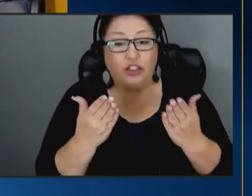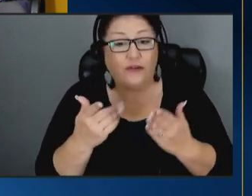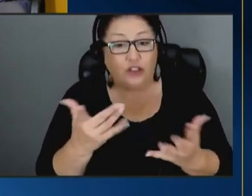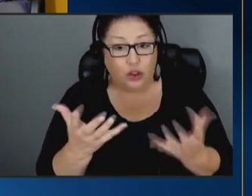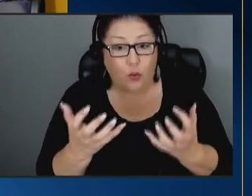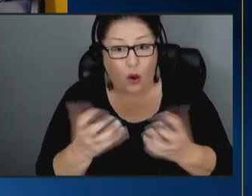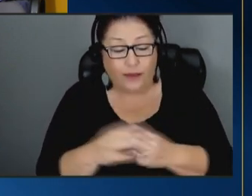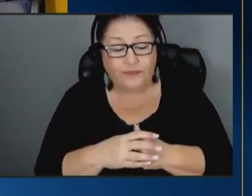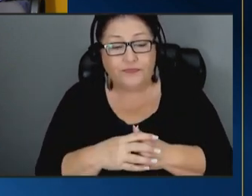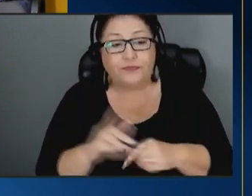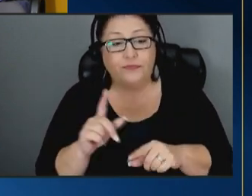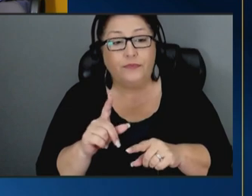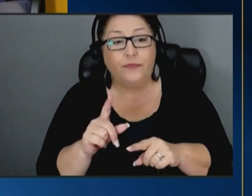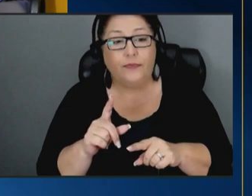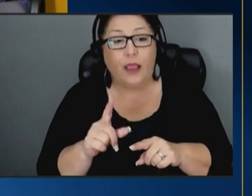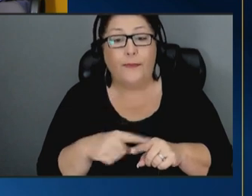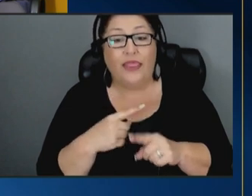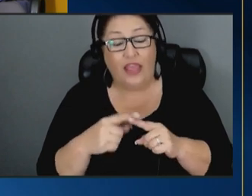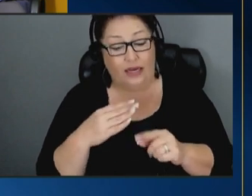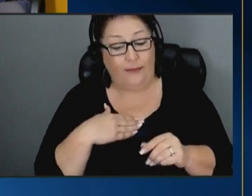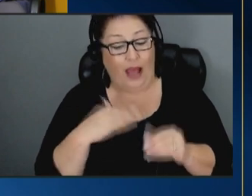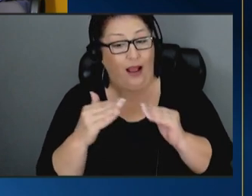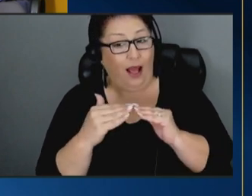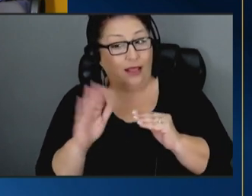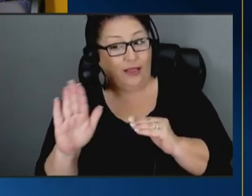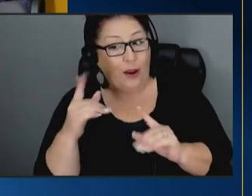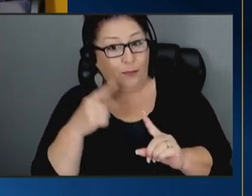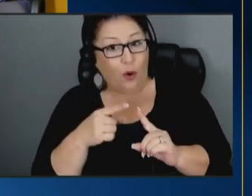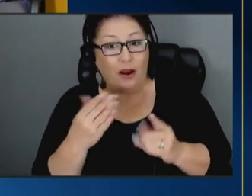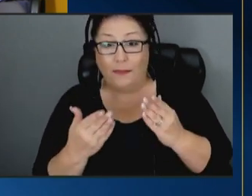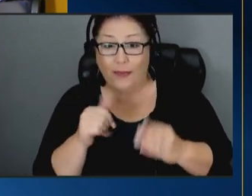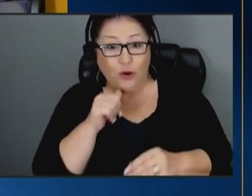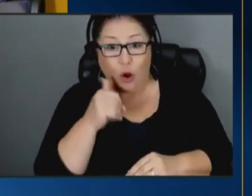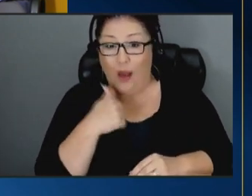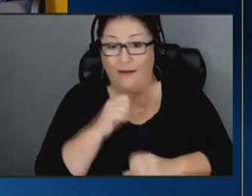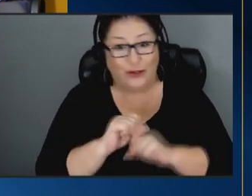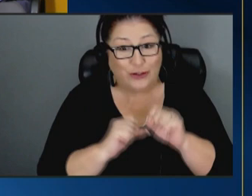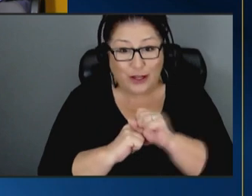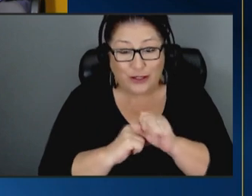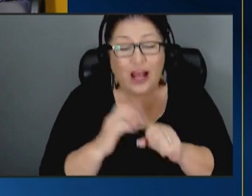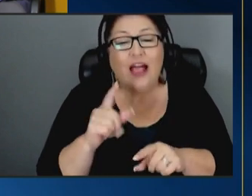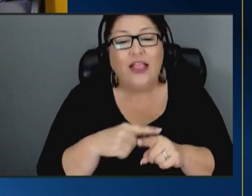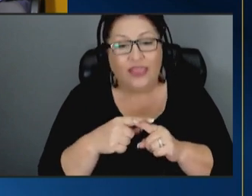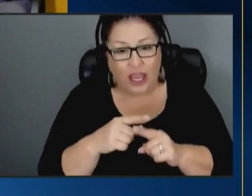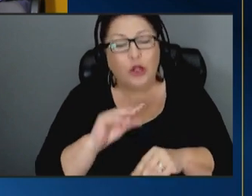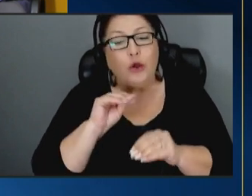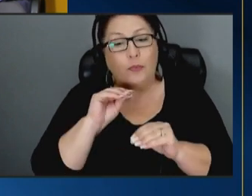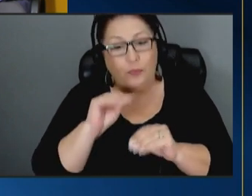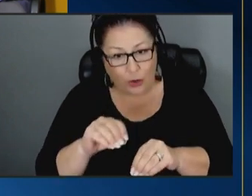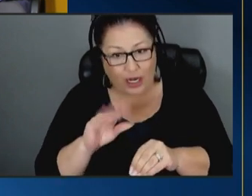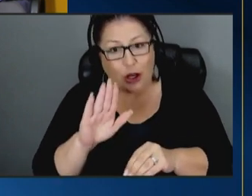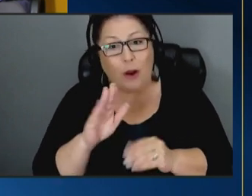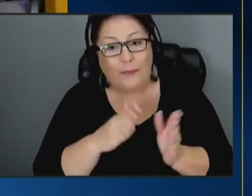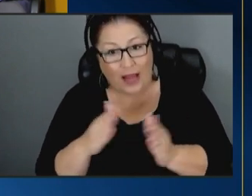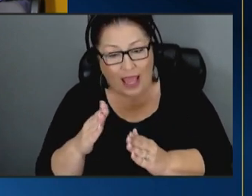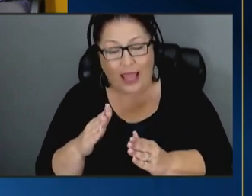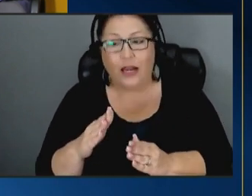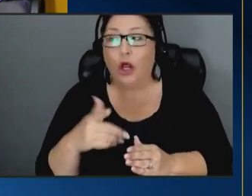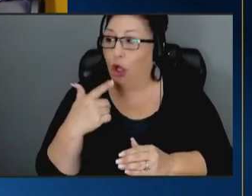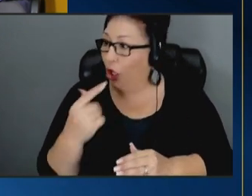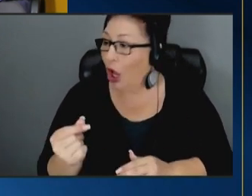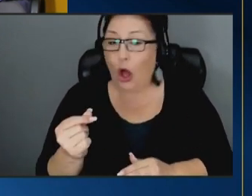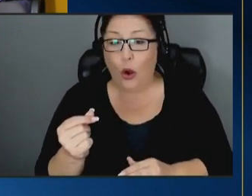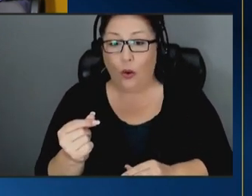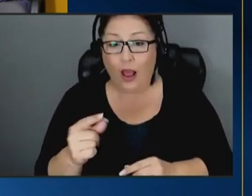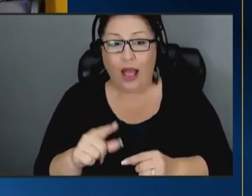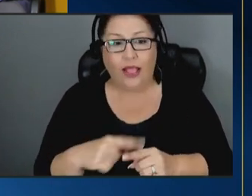but then to my colleague's point you may not even have the infrastructure so then you put it in your plan and then you press go and then there's this year